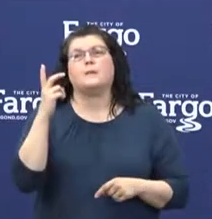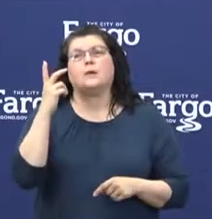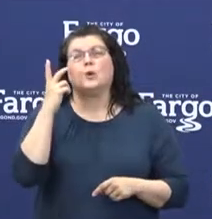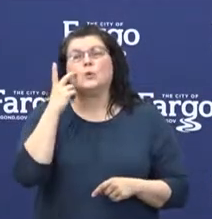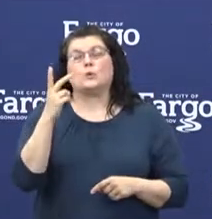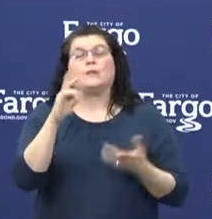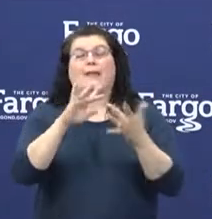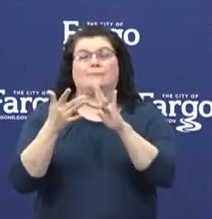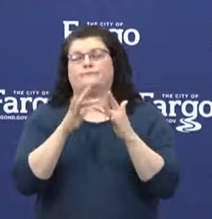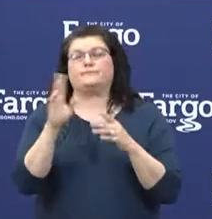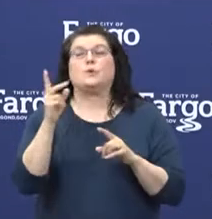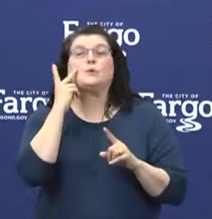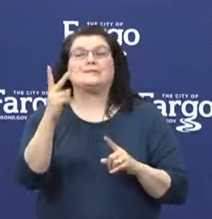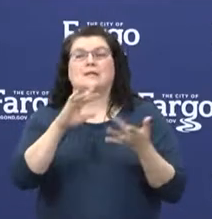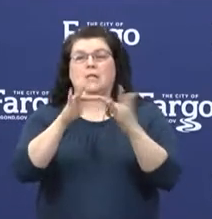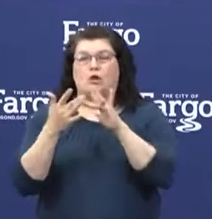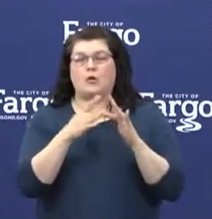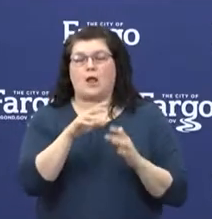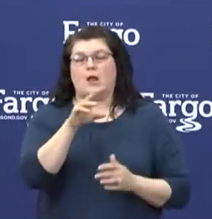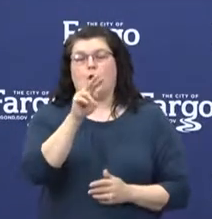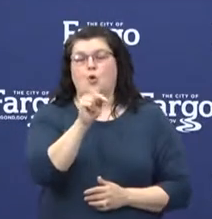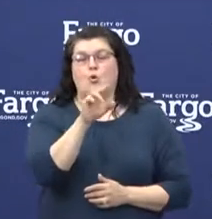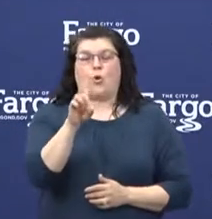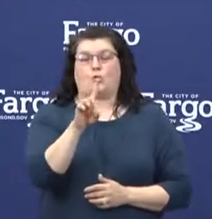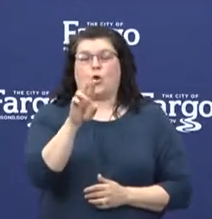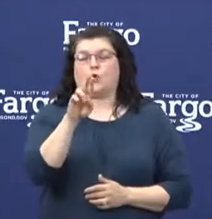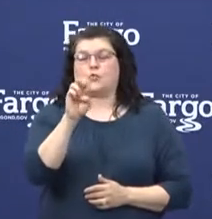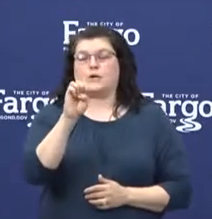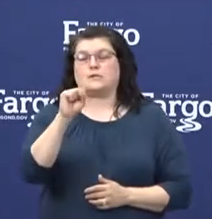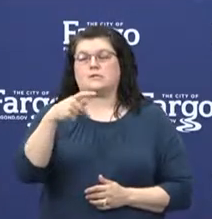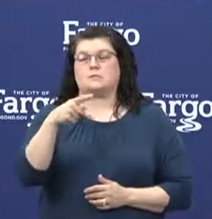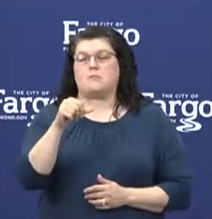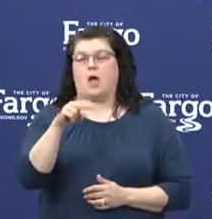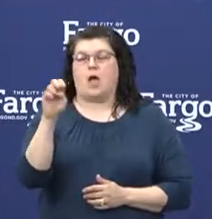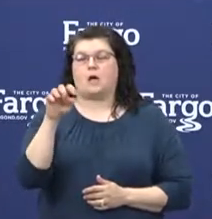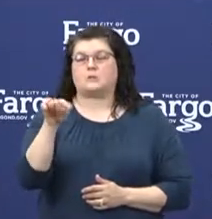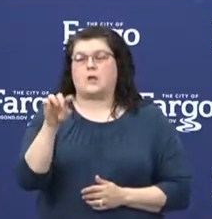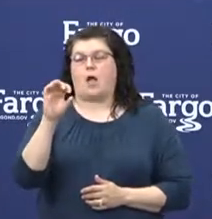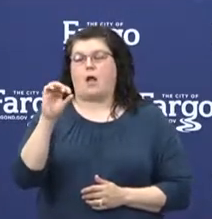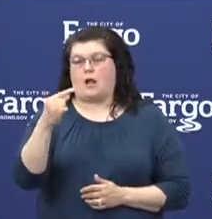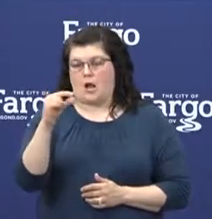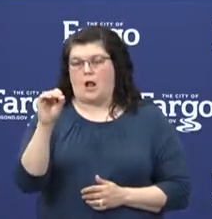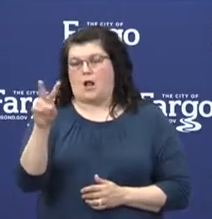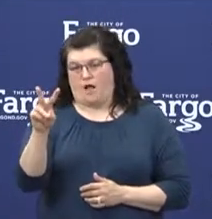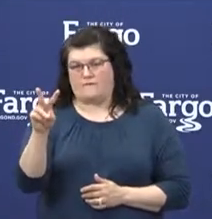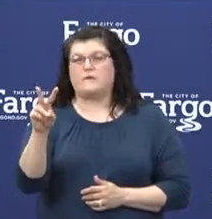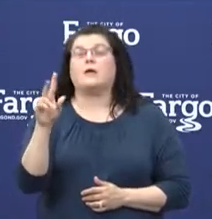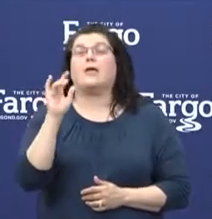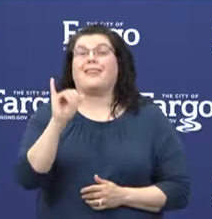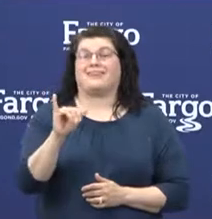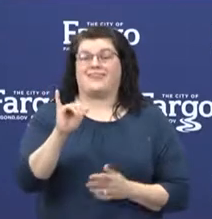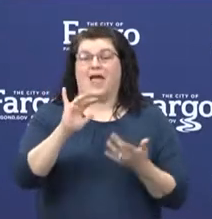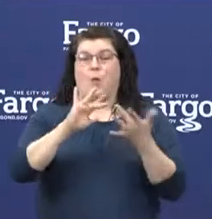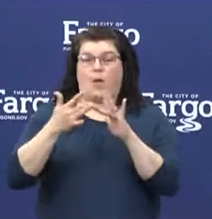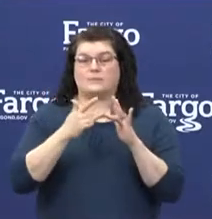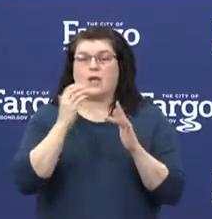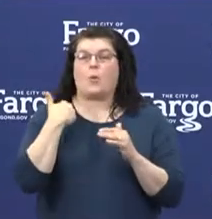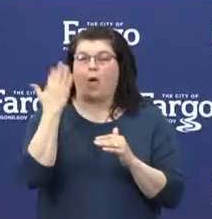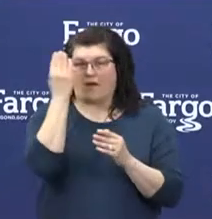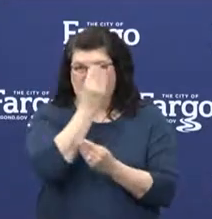.gov. That's NorthDakotaNDResponse.gov for information on the plan,